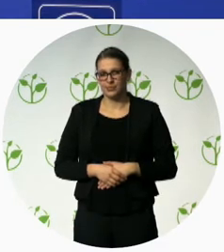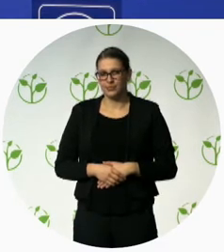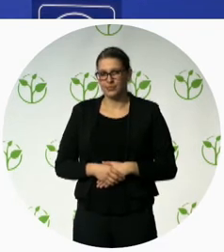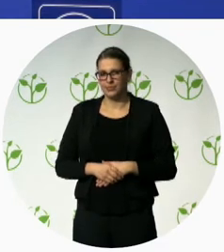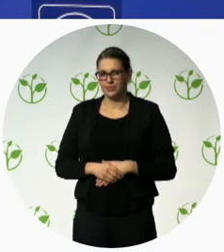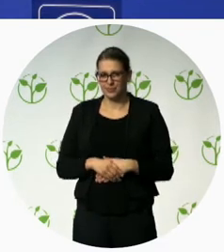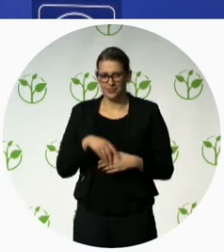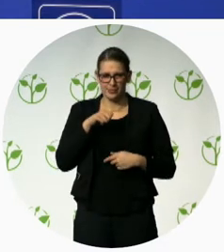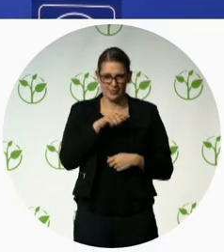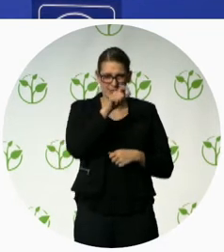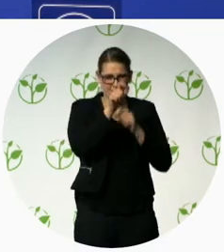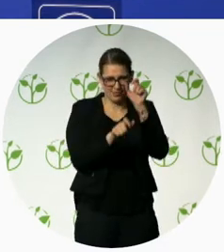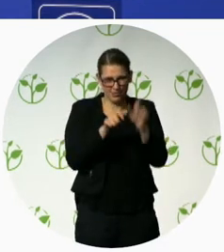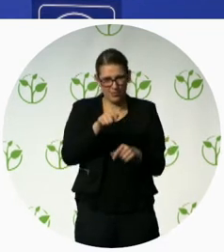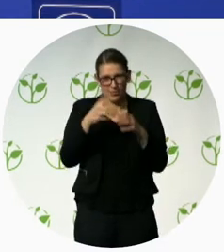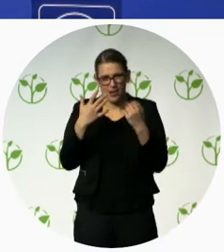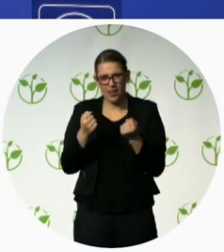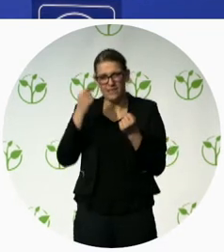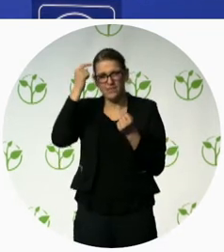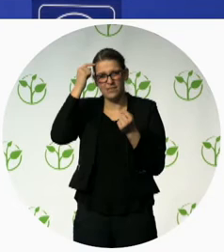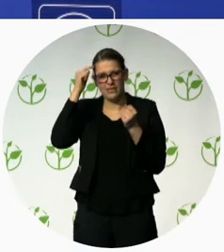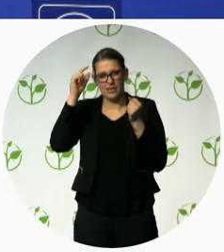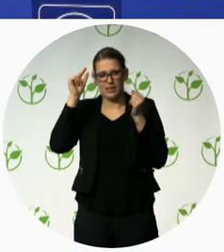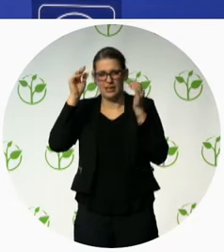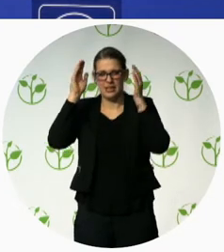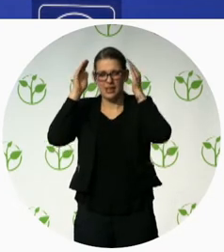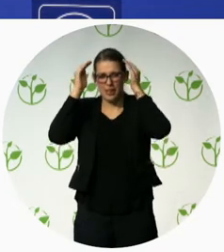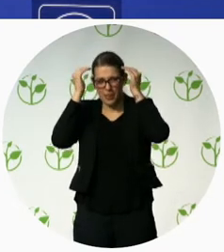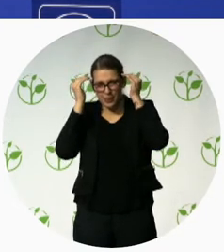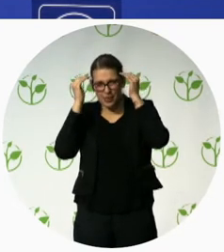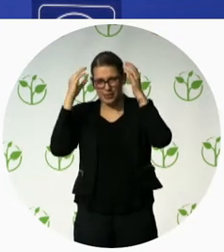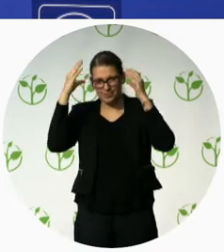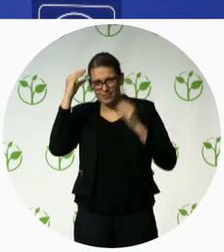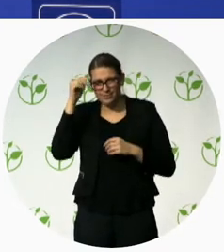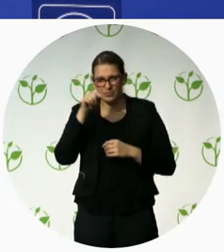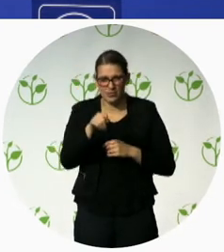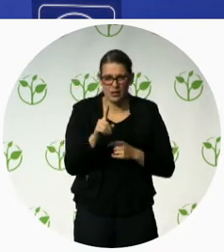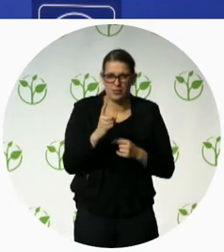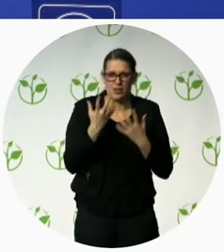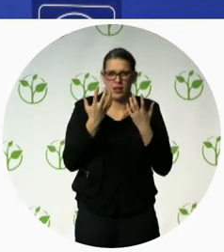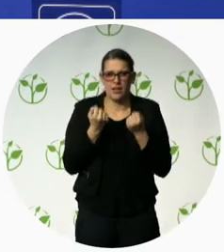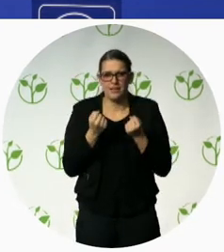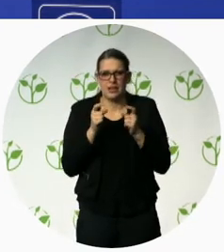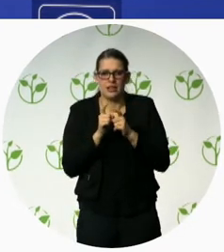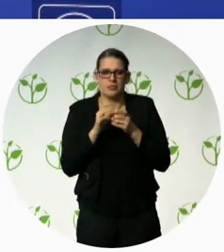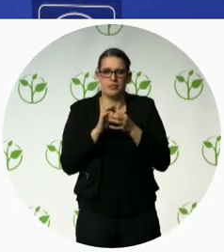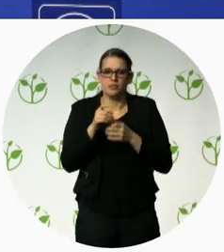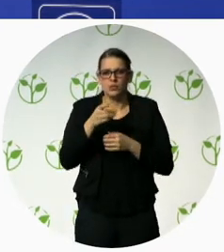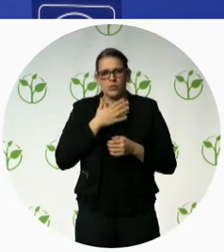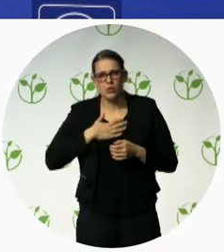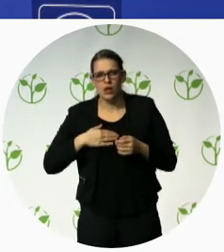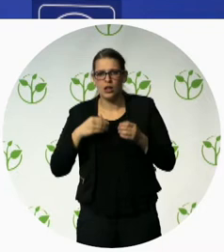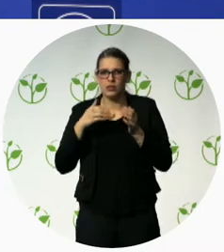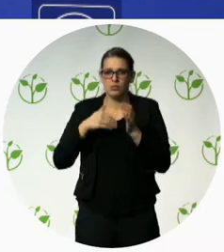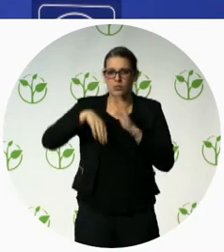things that we know in advance we prepare them in simplified versions simplified language and this is something